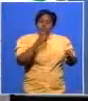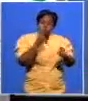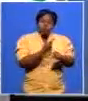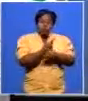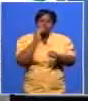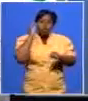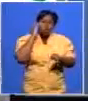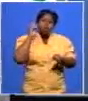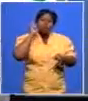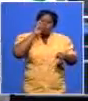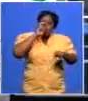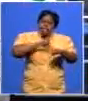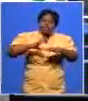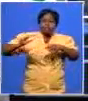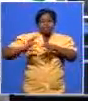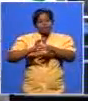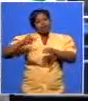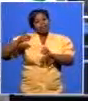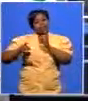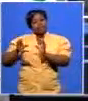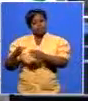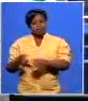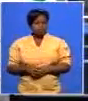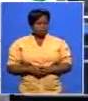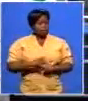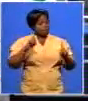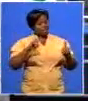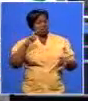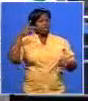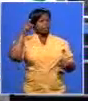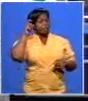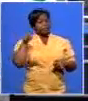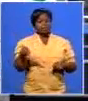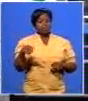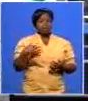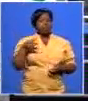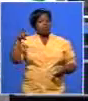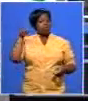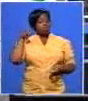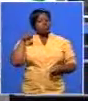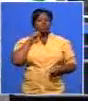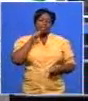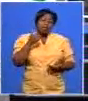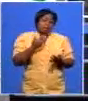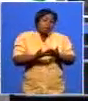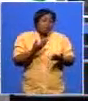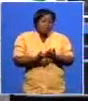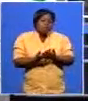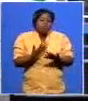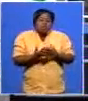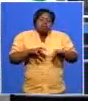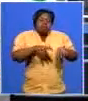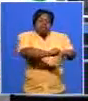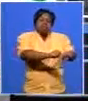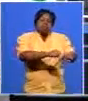coalition but if someone was listening to you you certainly created an impression that it was possible to defeat the